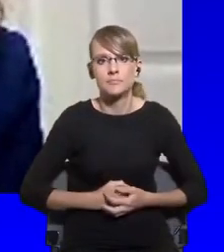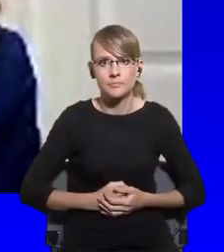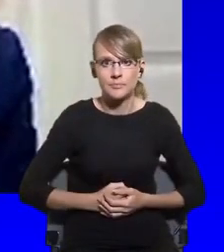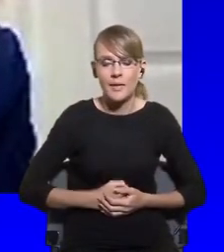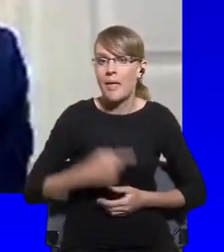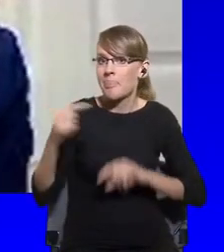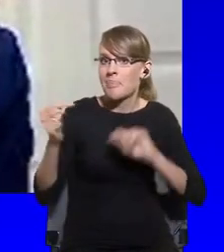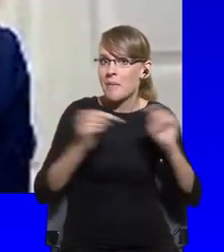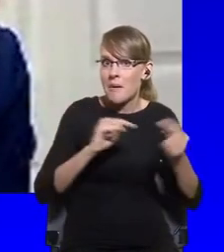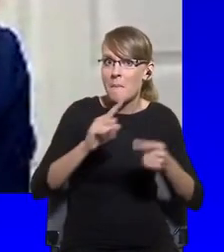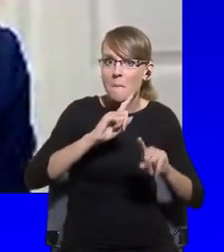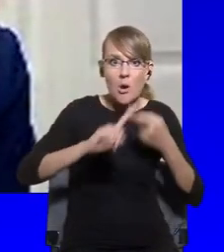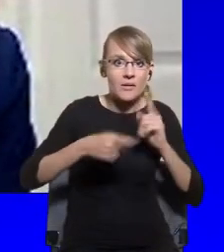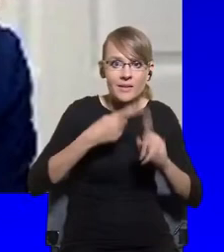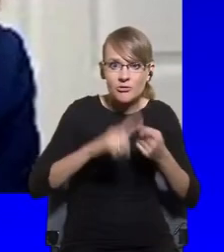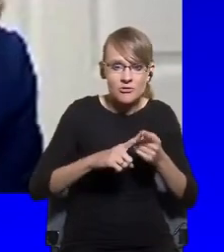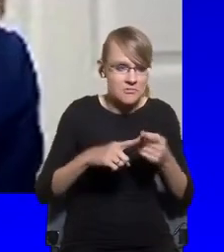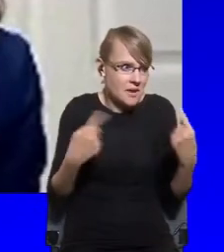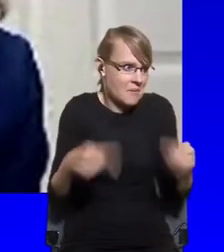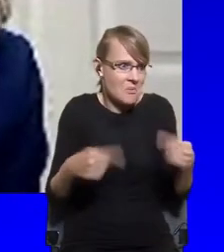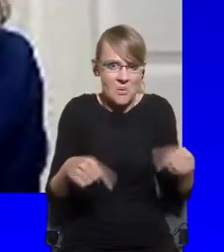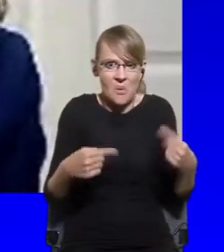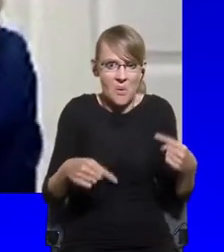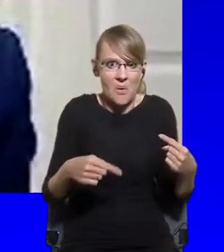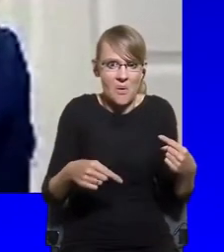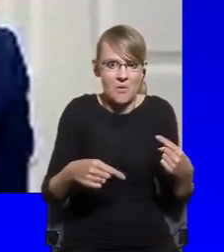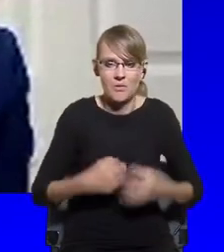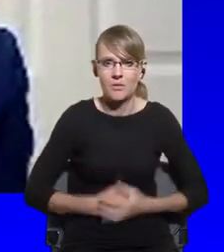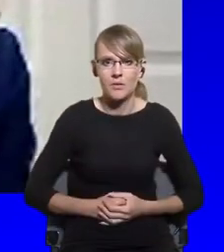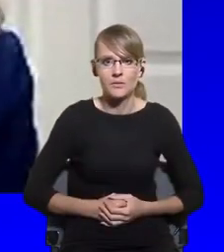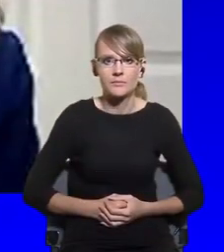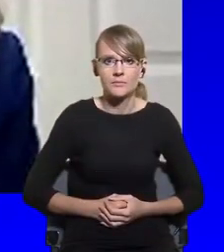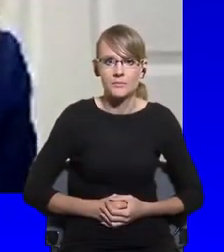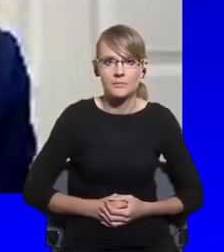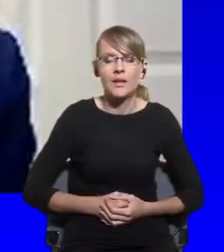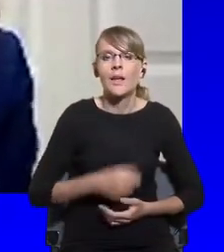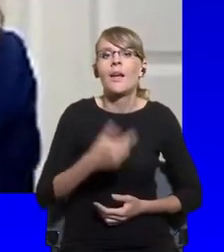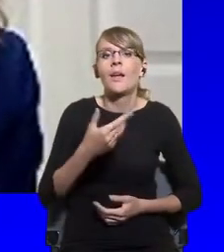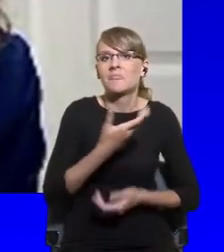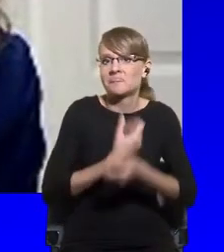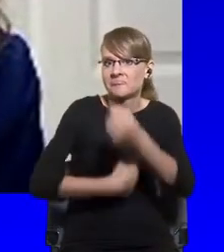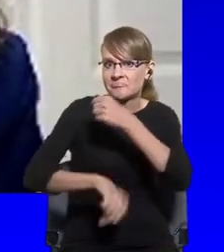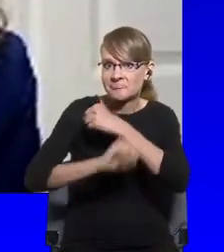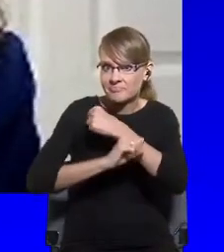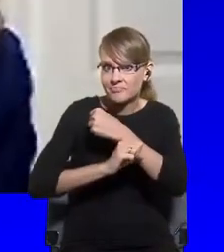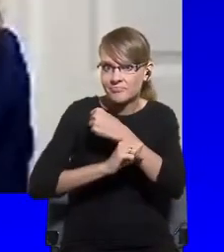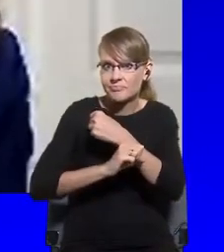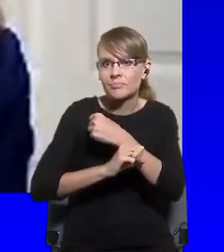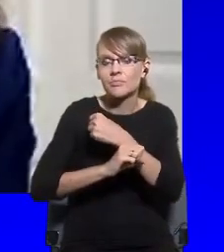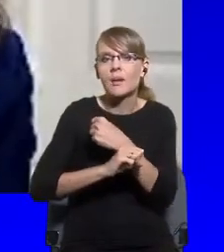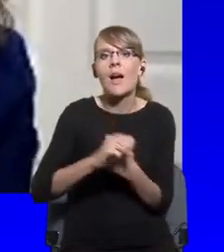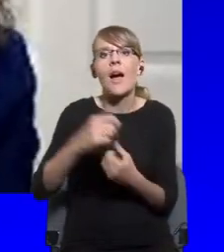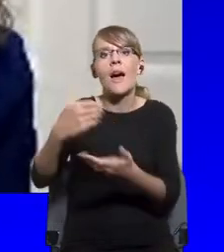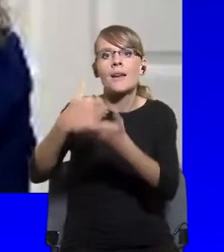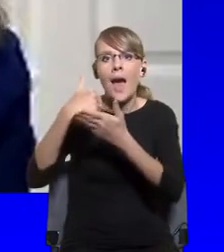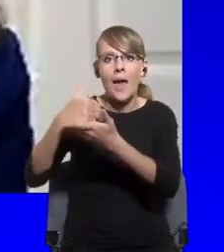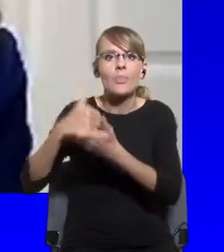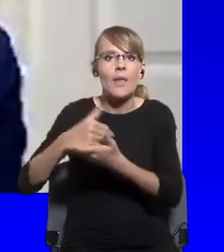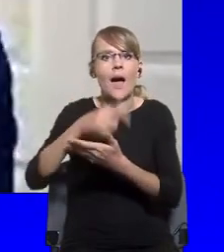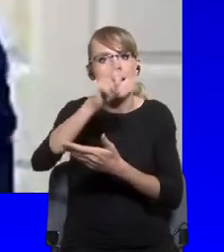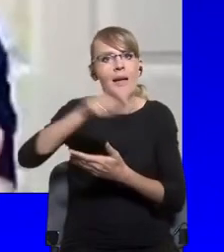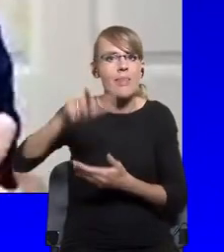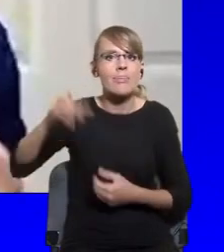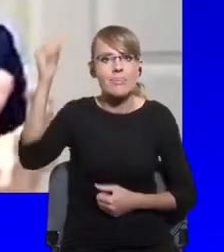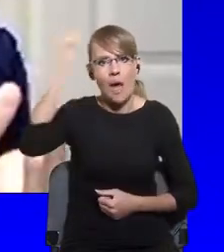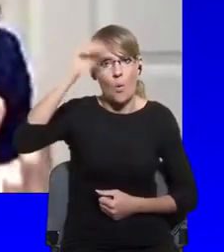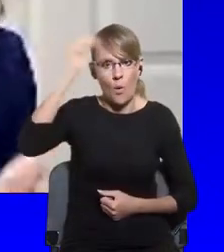in favour of scientists' advice, I find